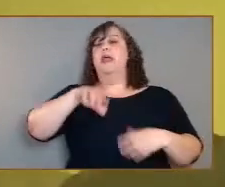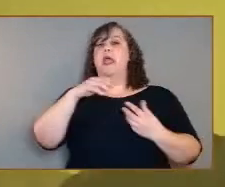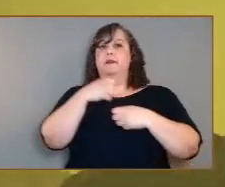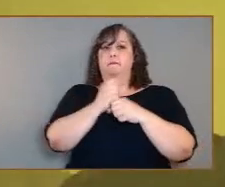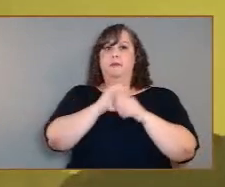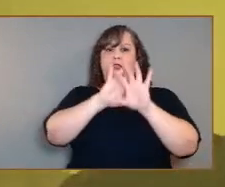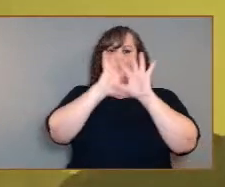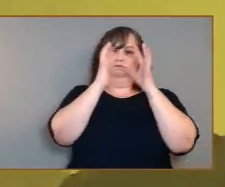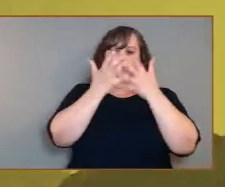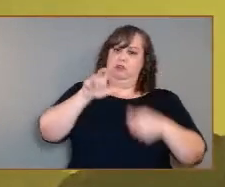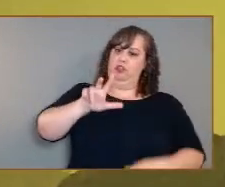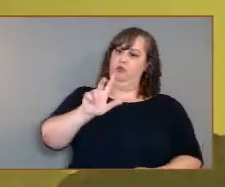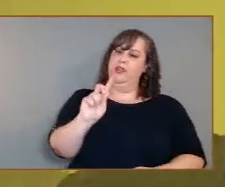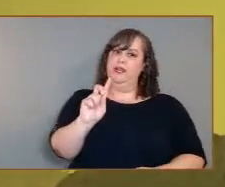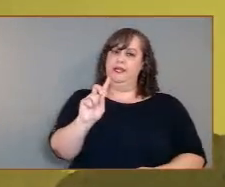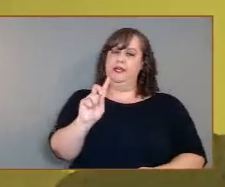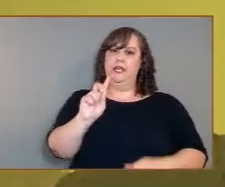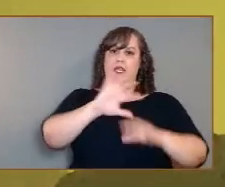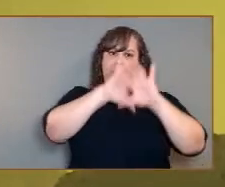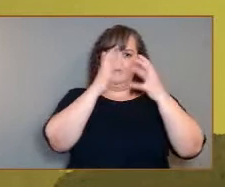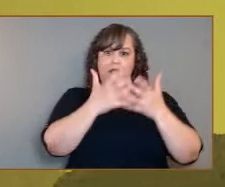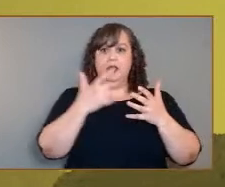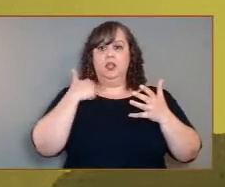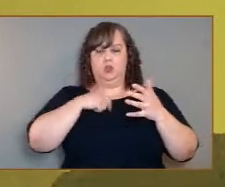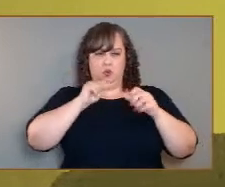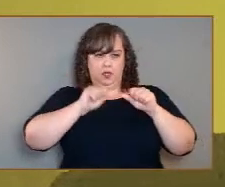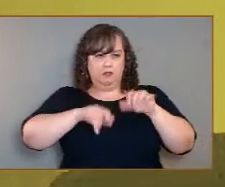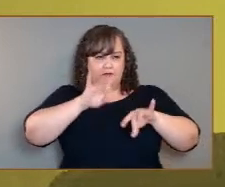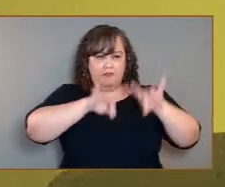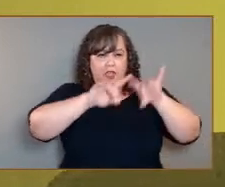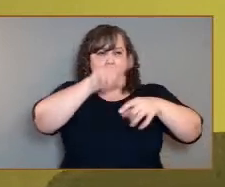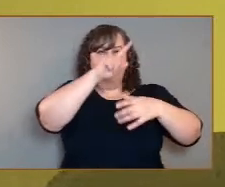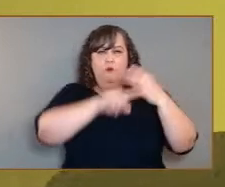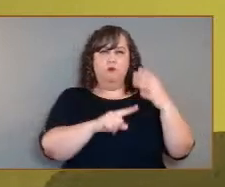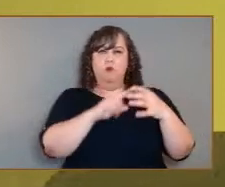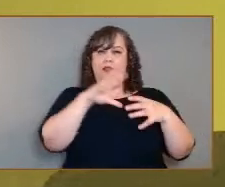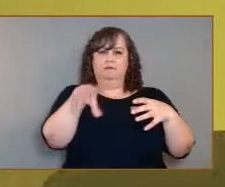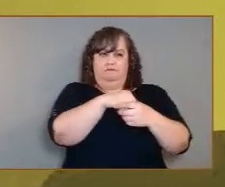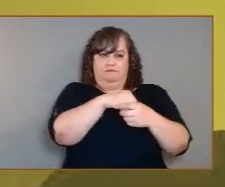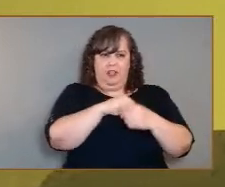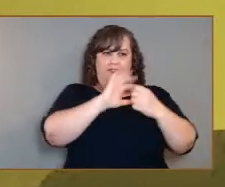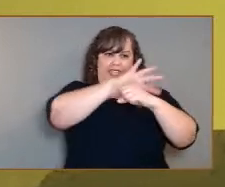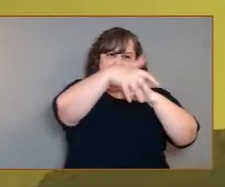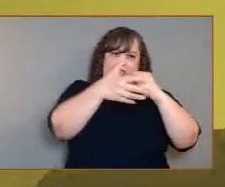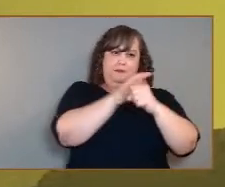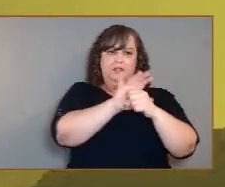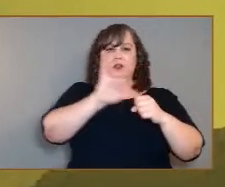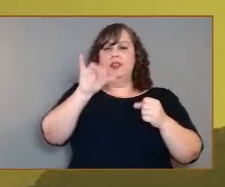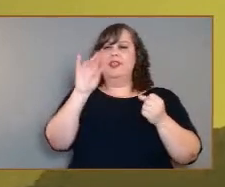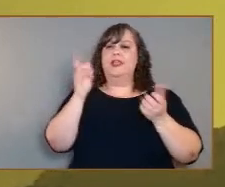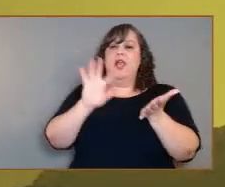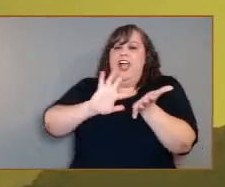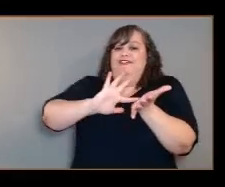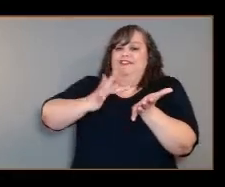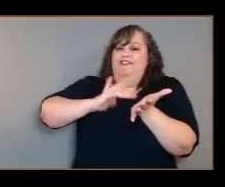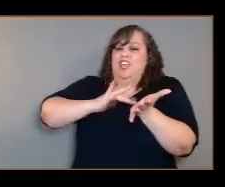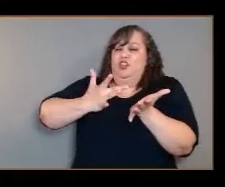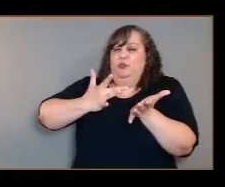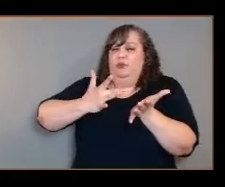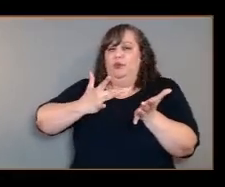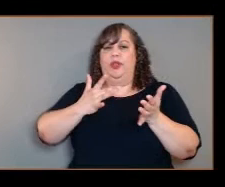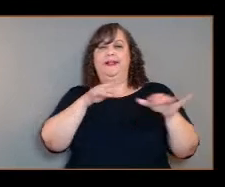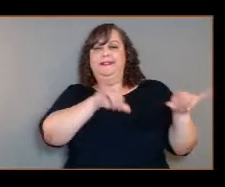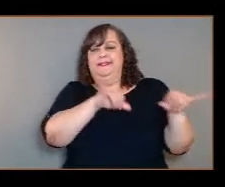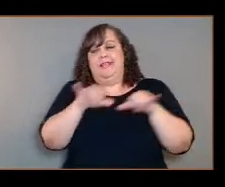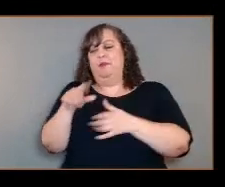history of the key chemical constituents in the atmosphere, which are like the fingerprints of the processes that Sue was talking about locally. And